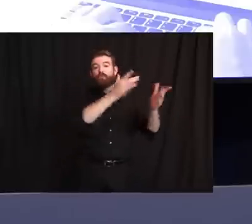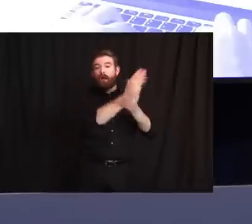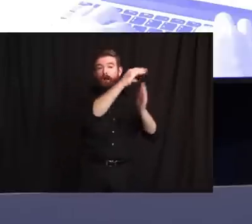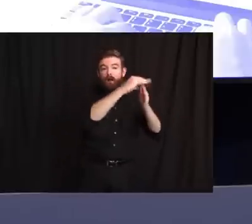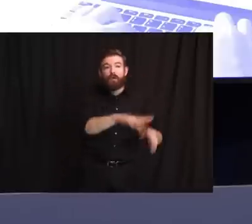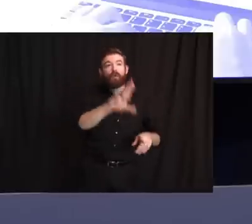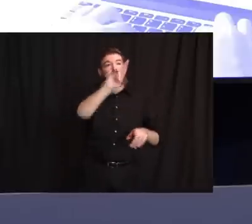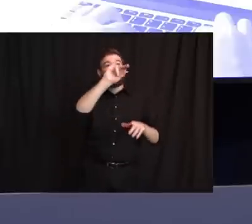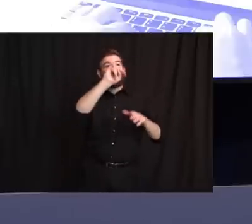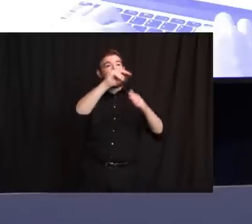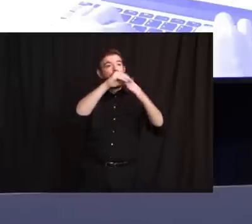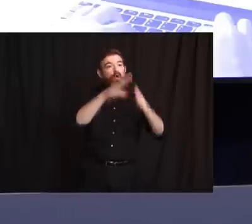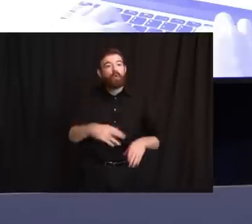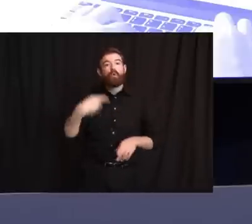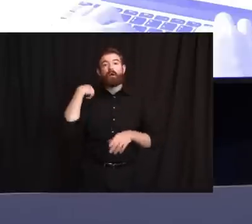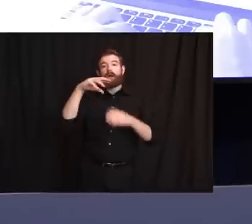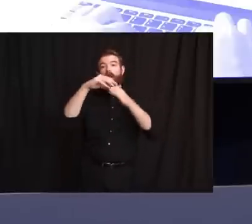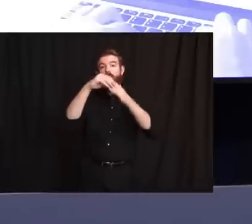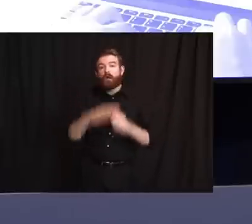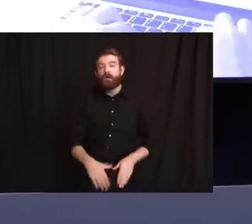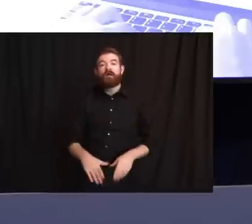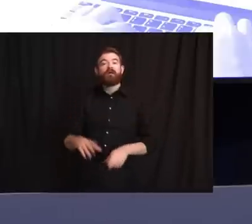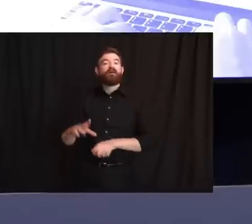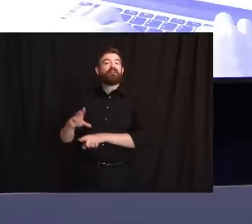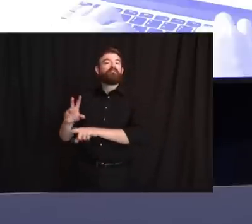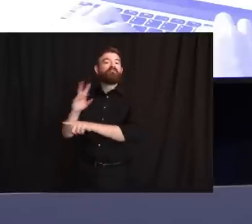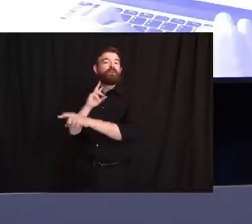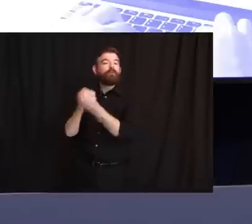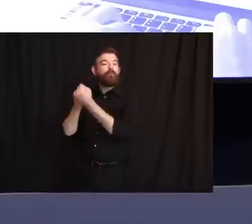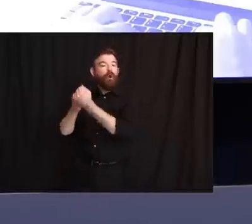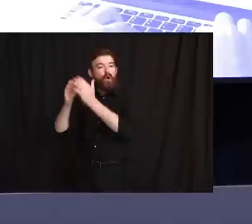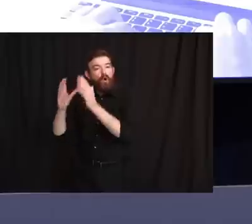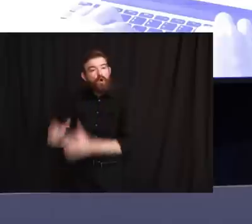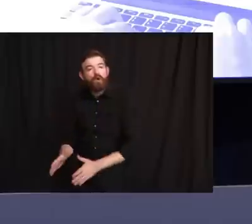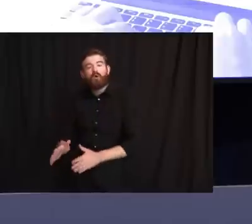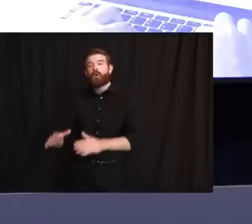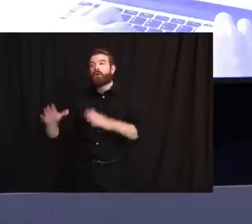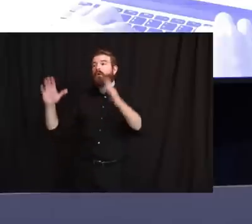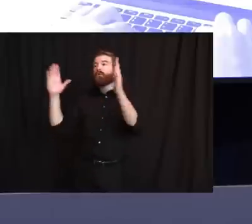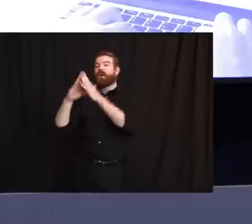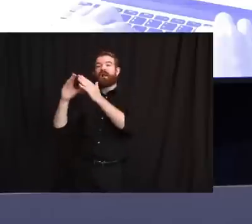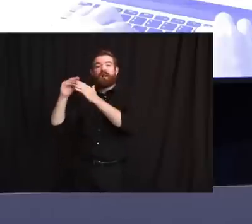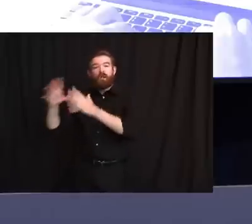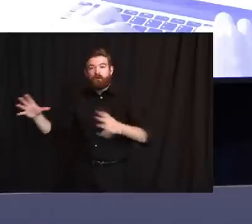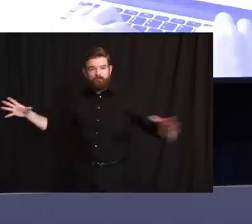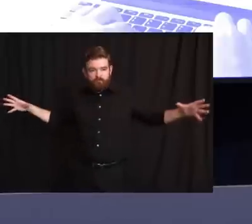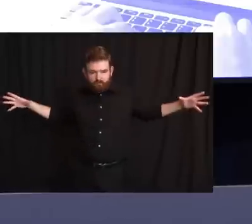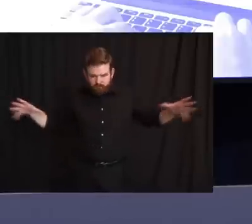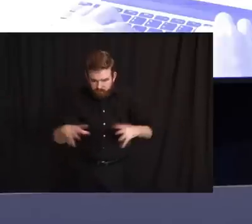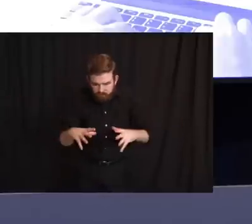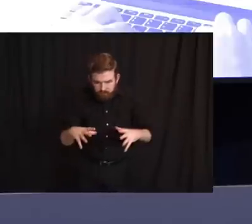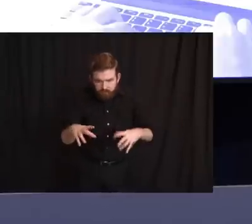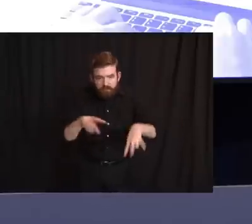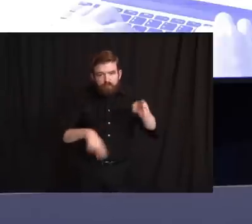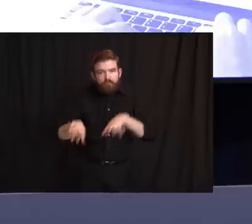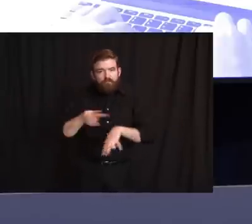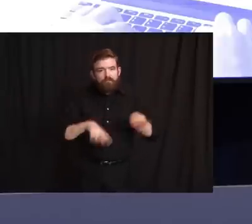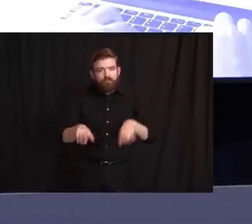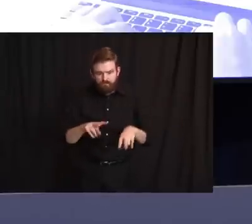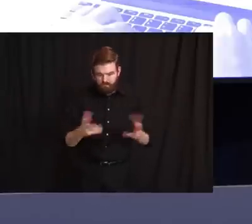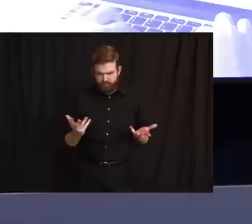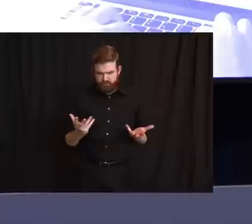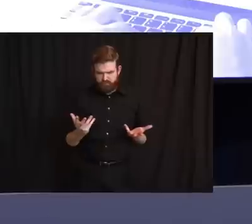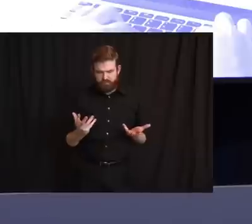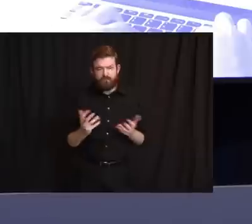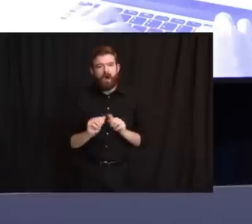community members to ensure that our policy reflects the values of New Jersey today. We'll be drawing on data